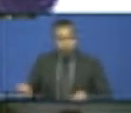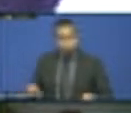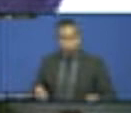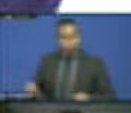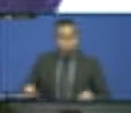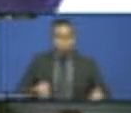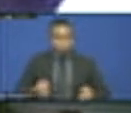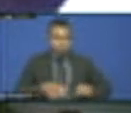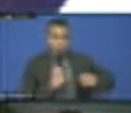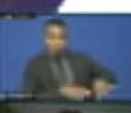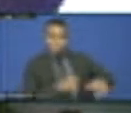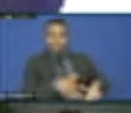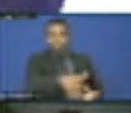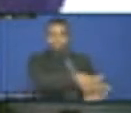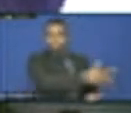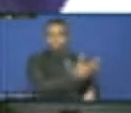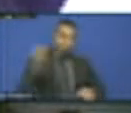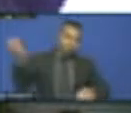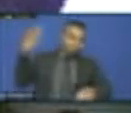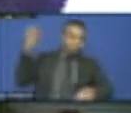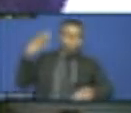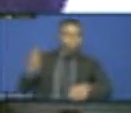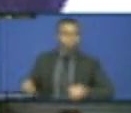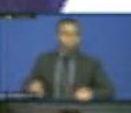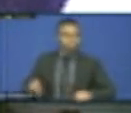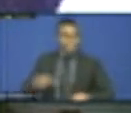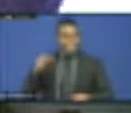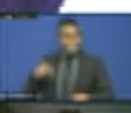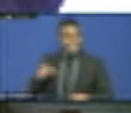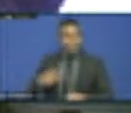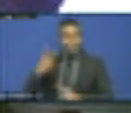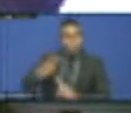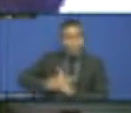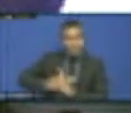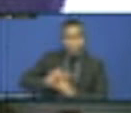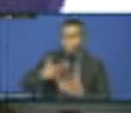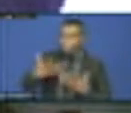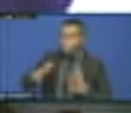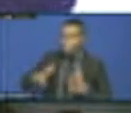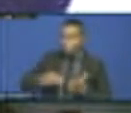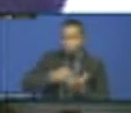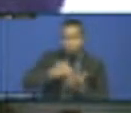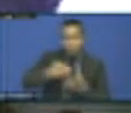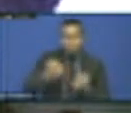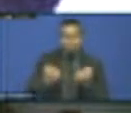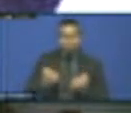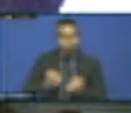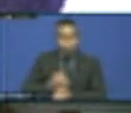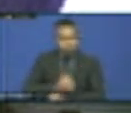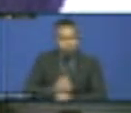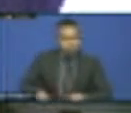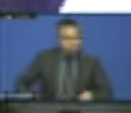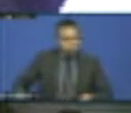beaten for failing on his campaign promises. This can certainly never happen to a president or a member of cabinet,